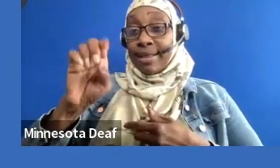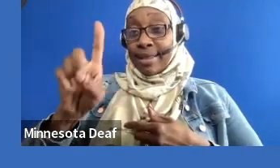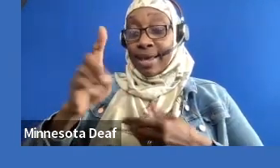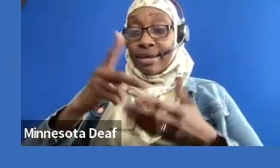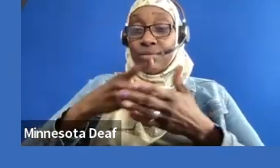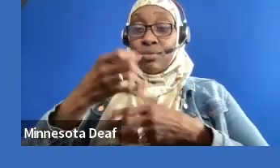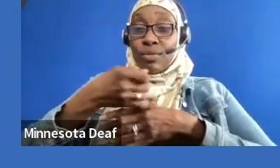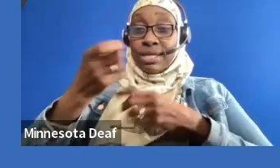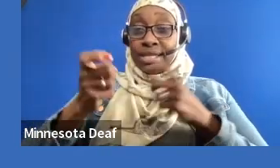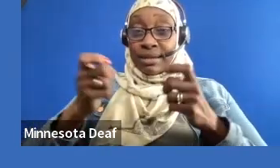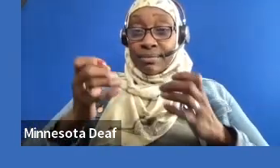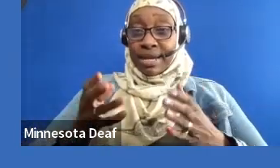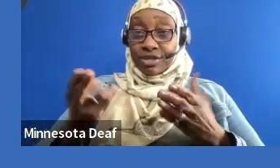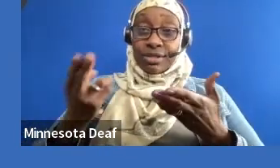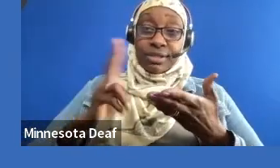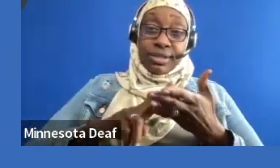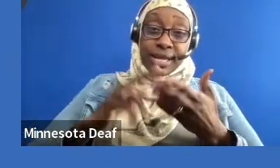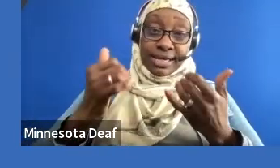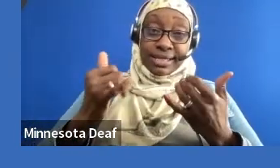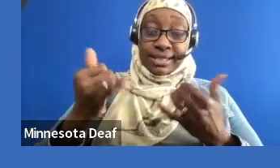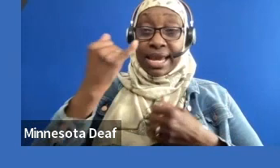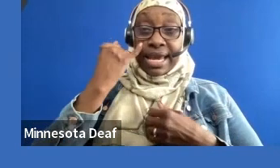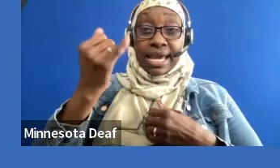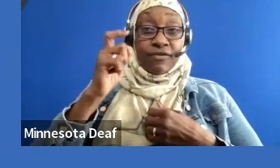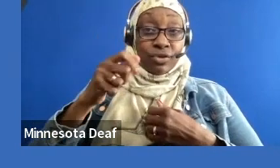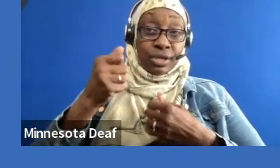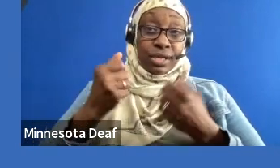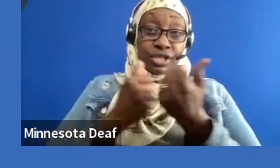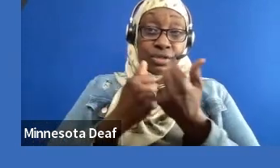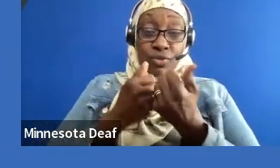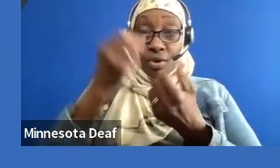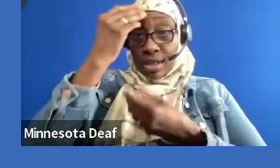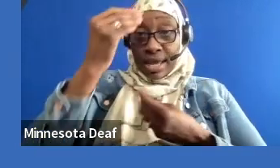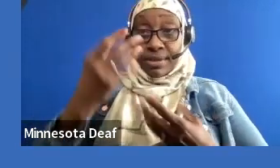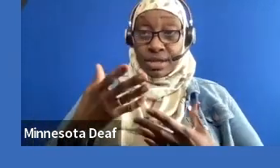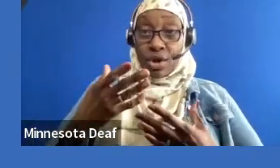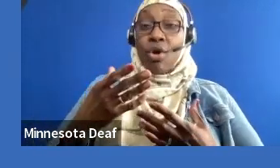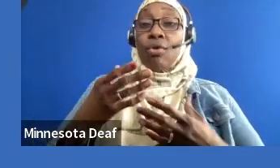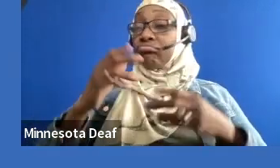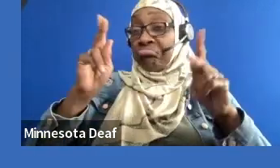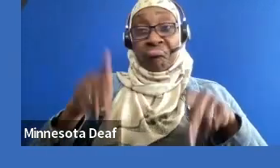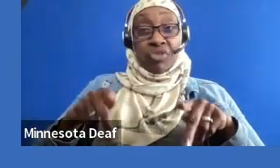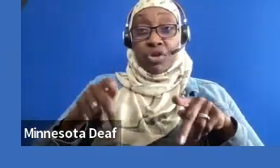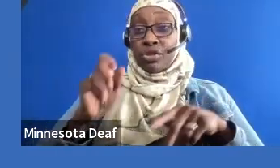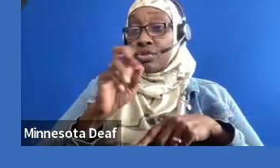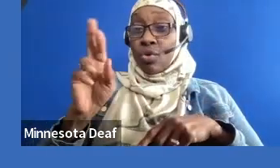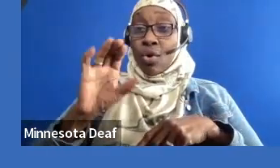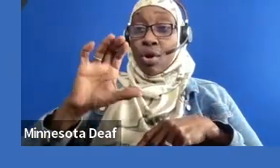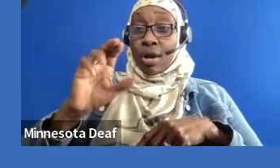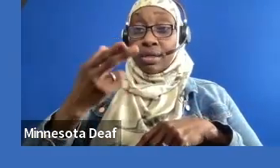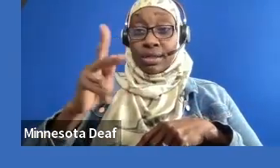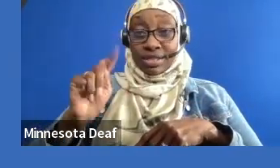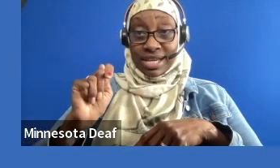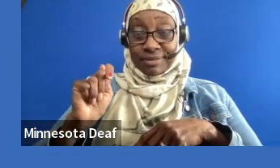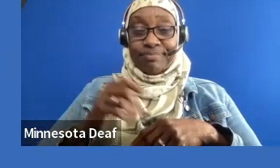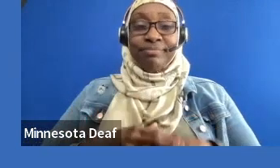me know in person or on chat so that I can assist you. Thank you. So, Mel, thank you so much. It's a pleasure